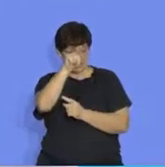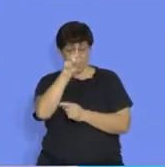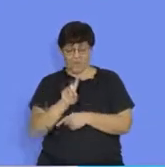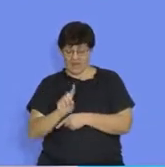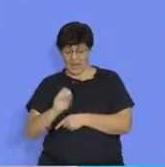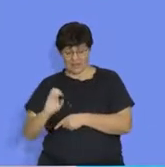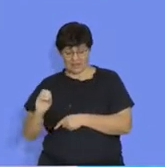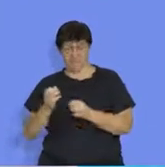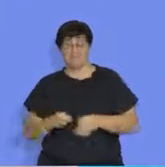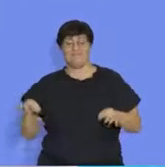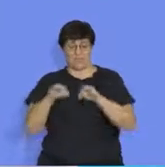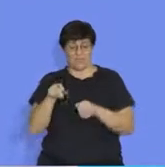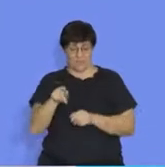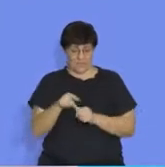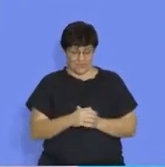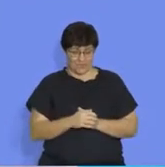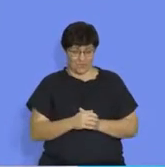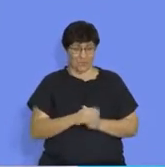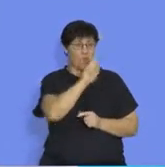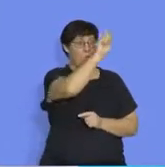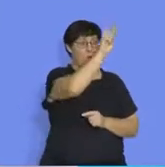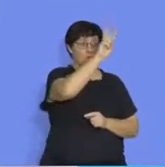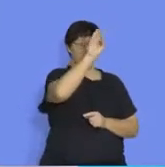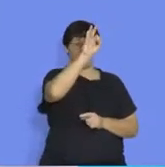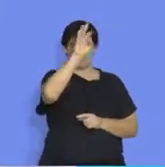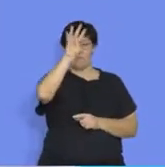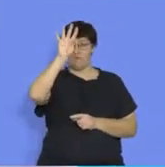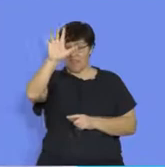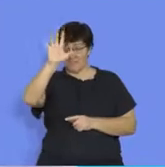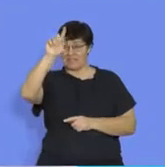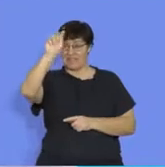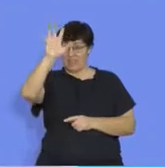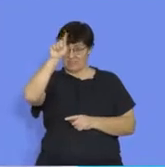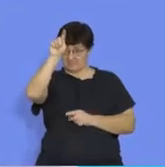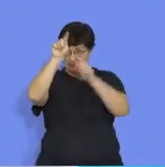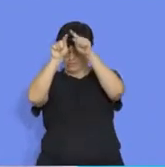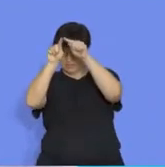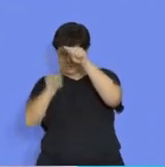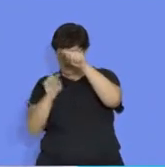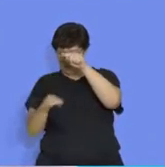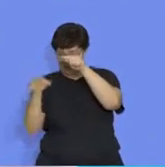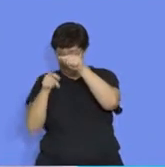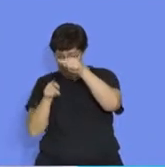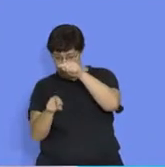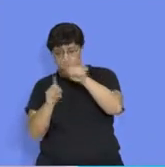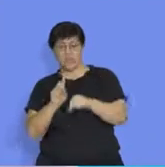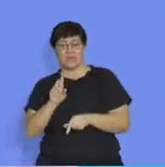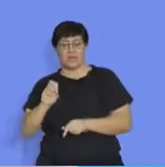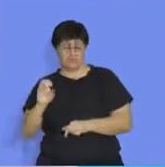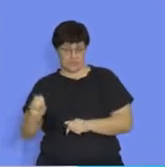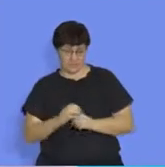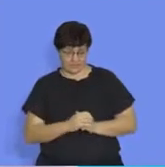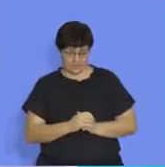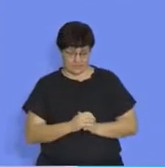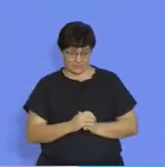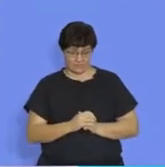100 is the actual value of the term. So, T5 is the term number, and 100 is the term